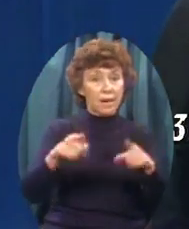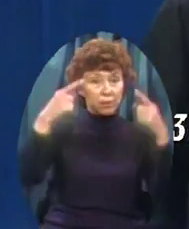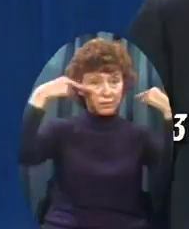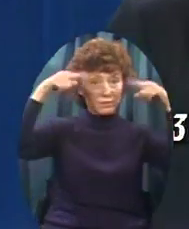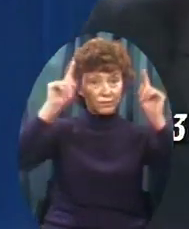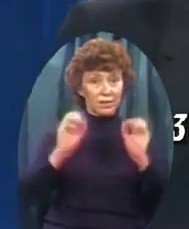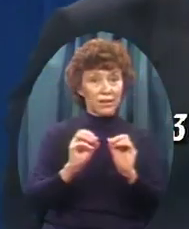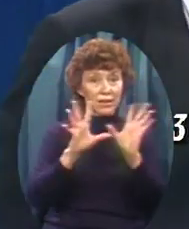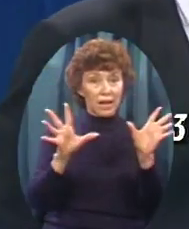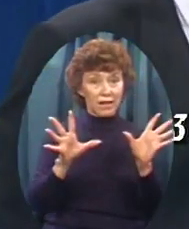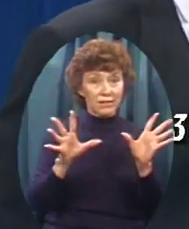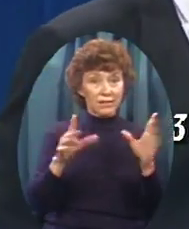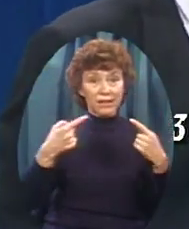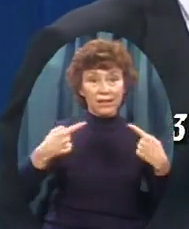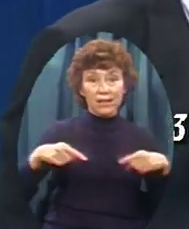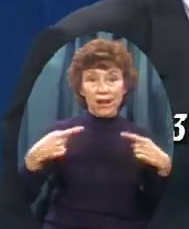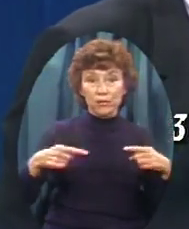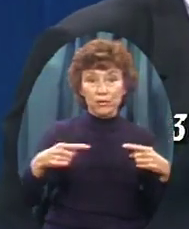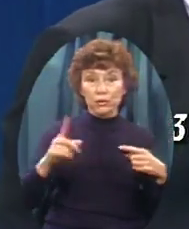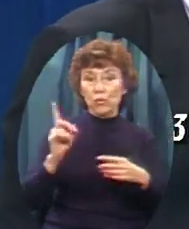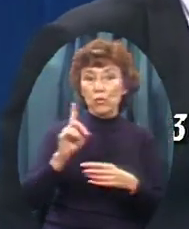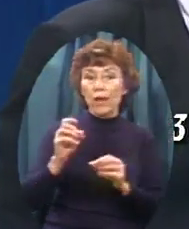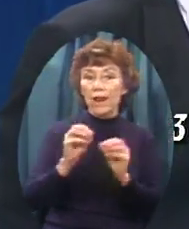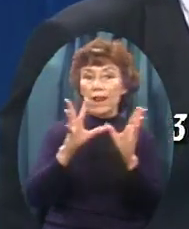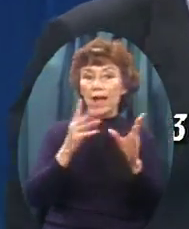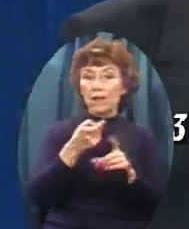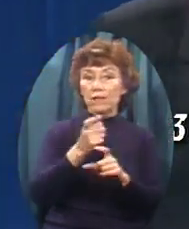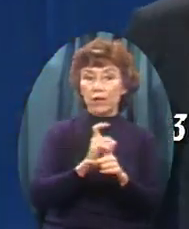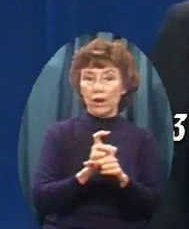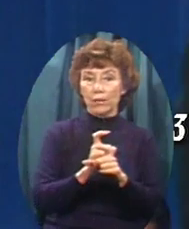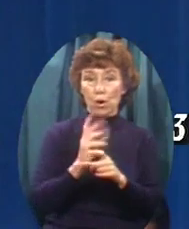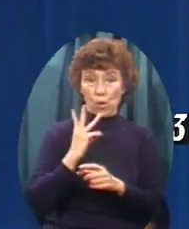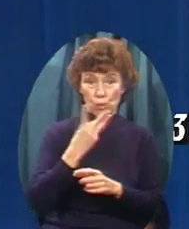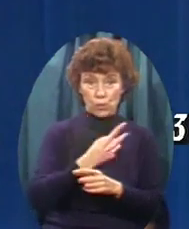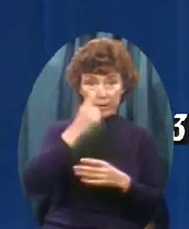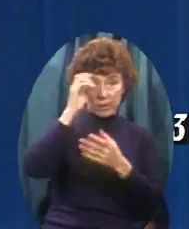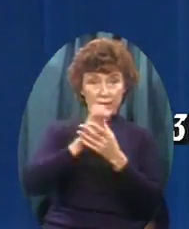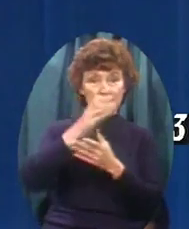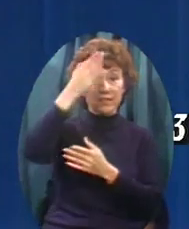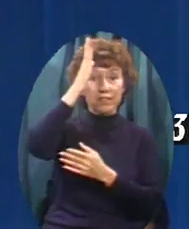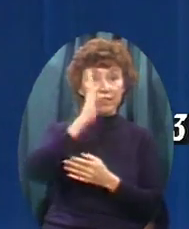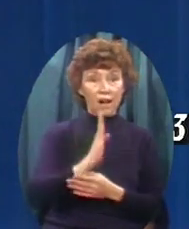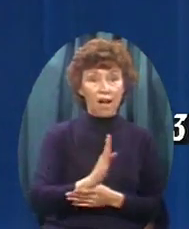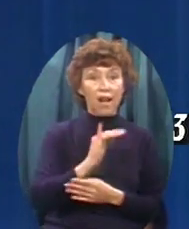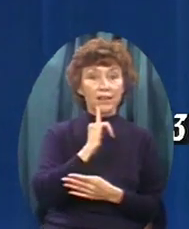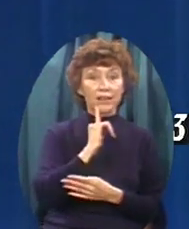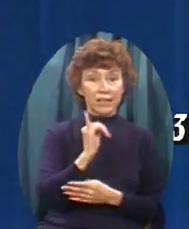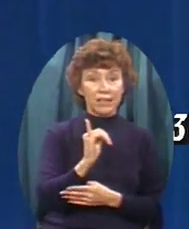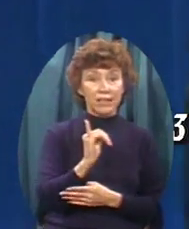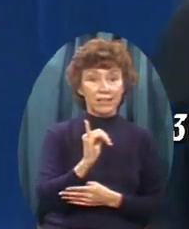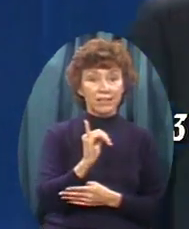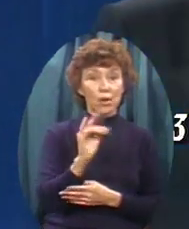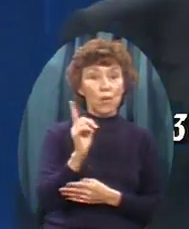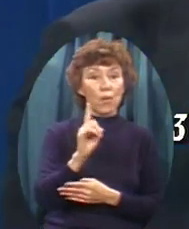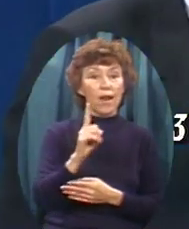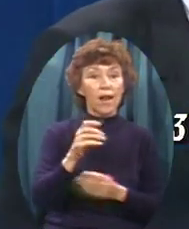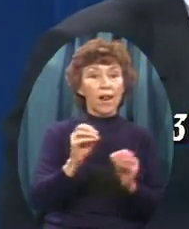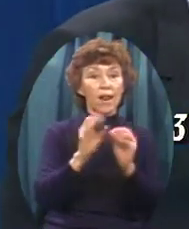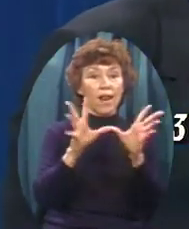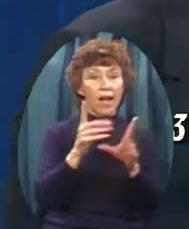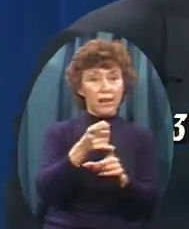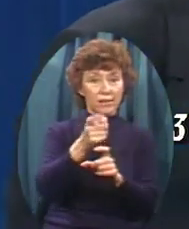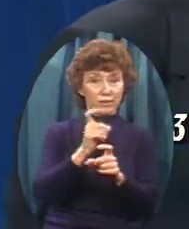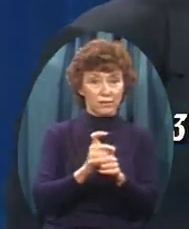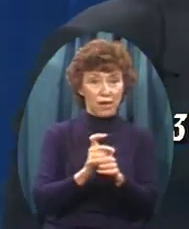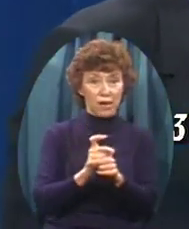from We believe God Is the source of all light Not just the light That emanates from the sun By which we live And walk And breathe